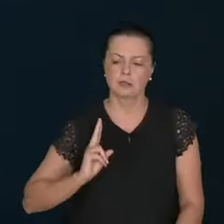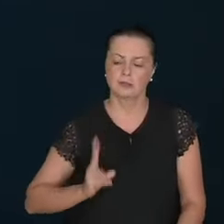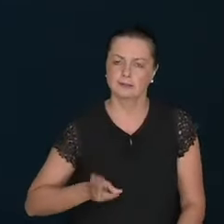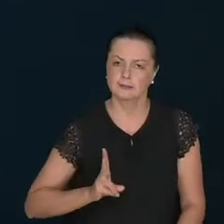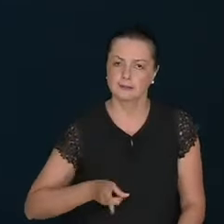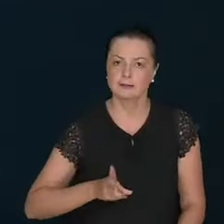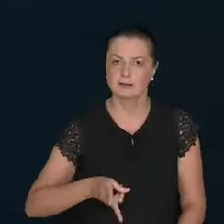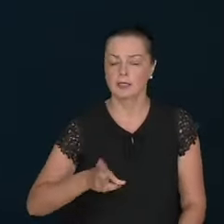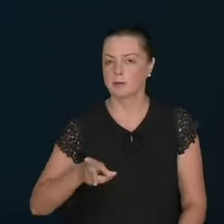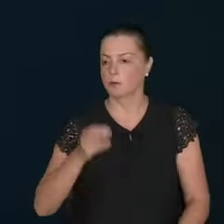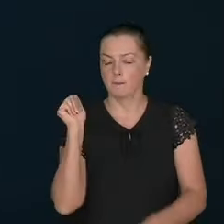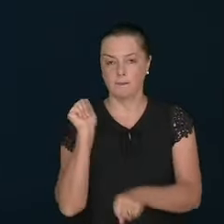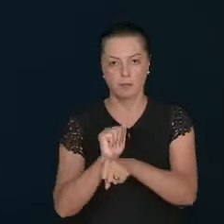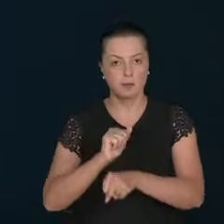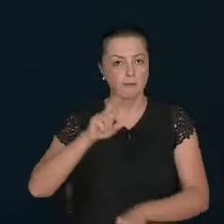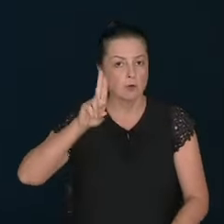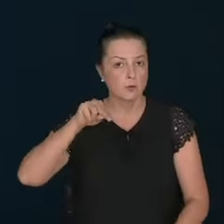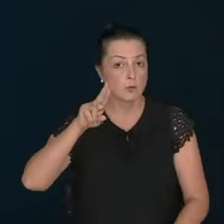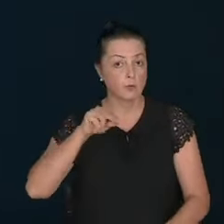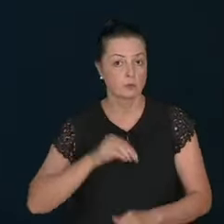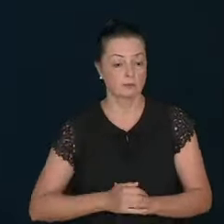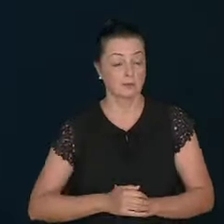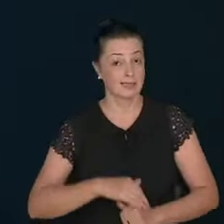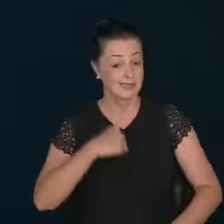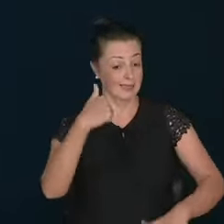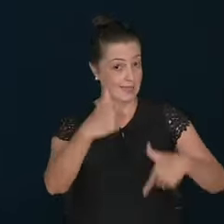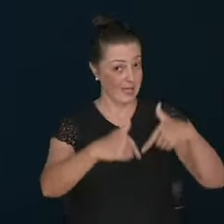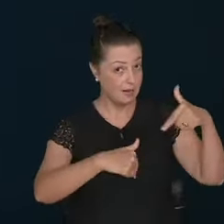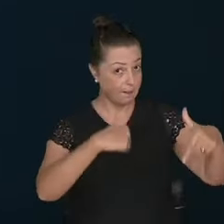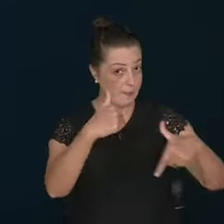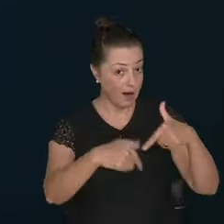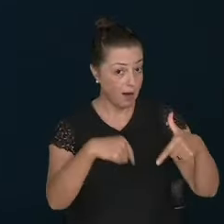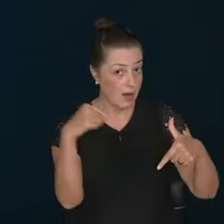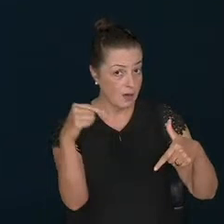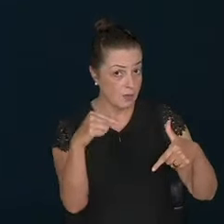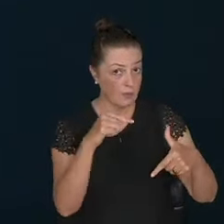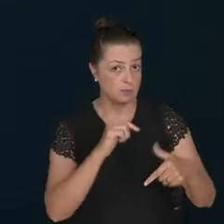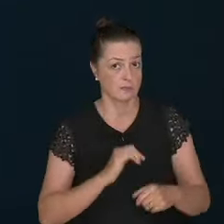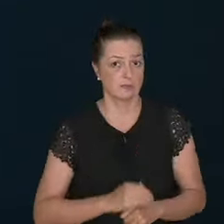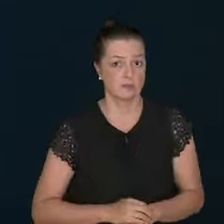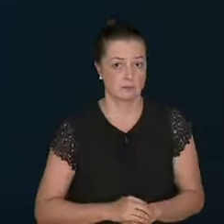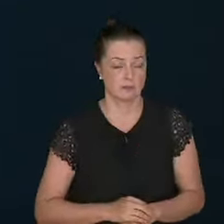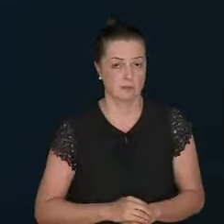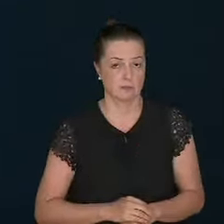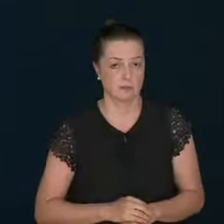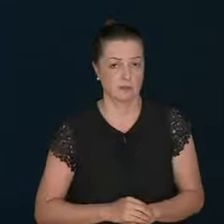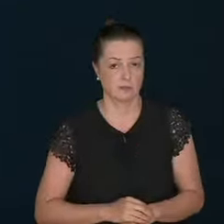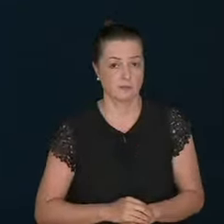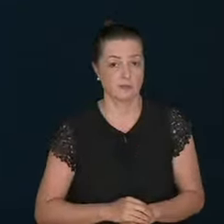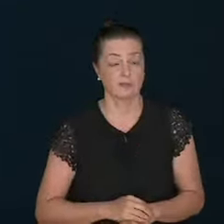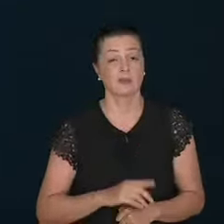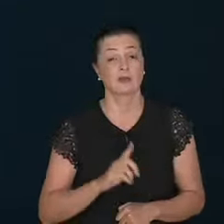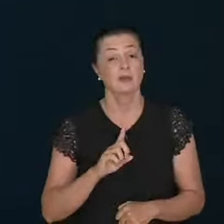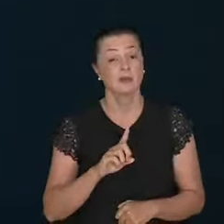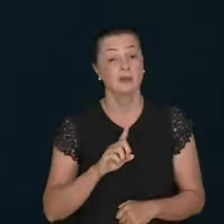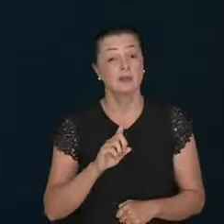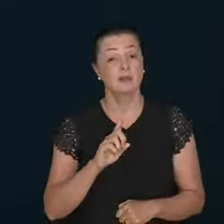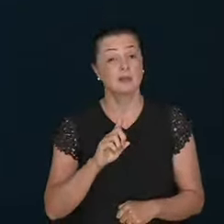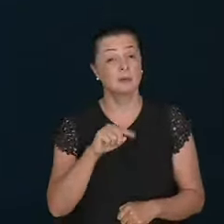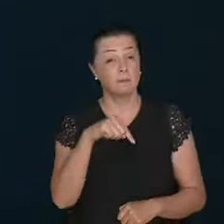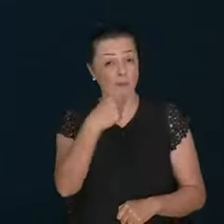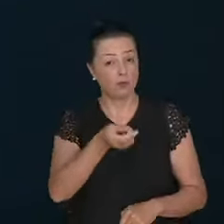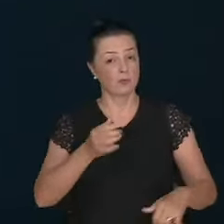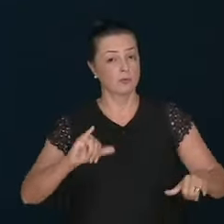they would never be weary. The work, see that it was about the work, and they